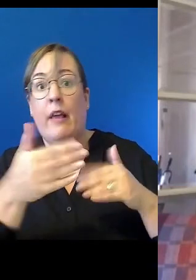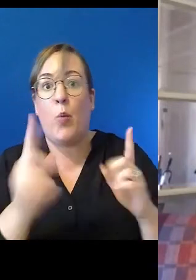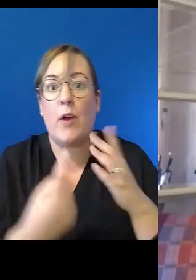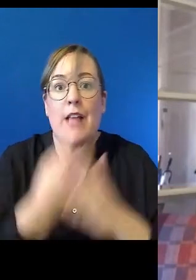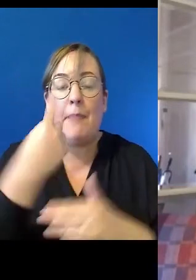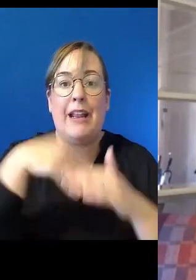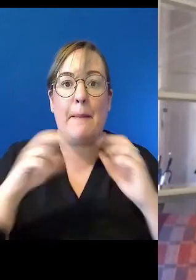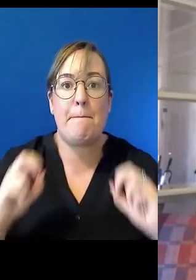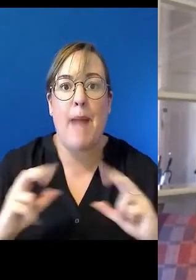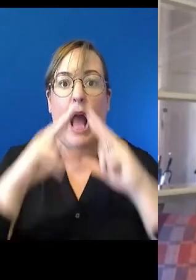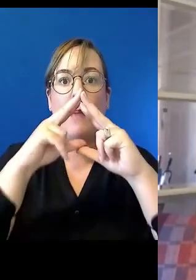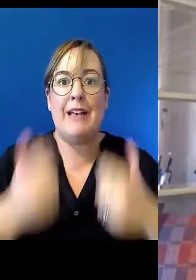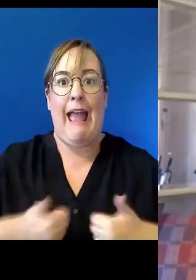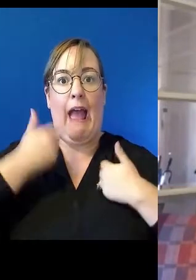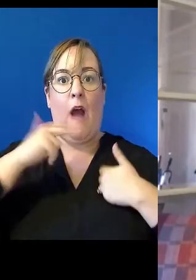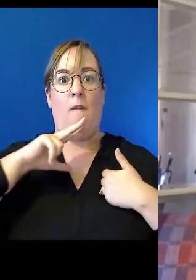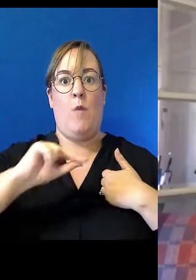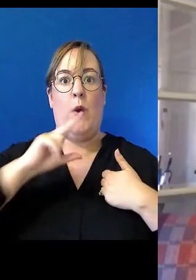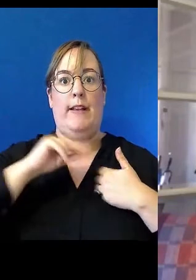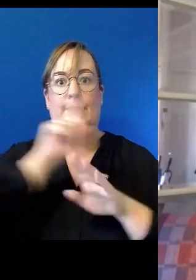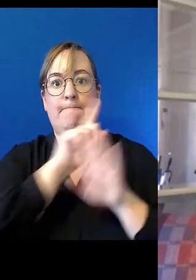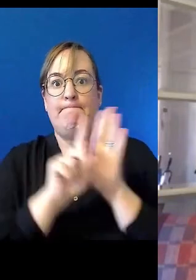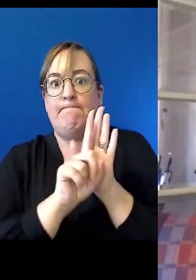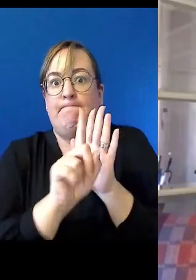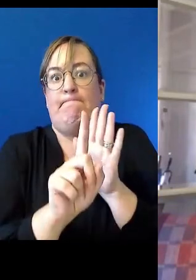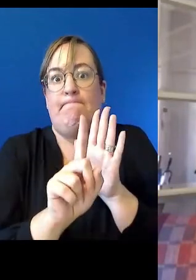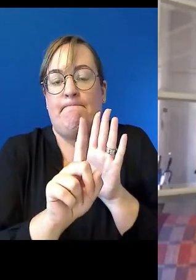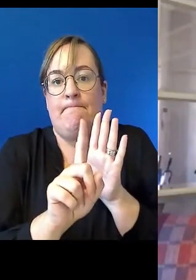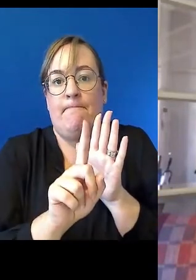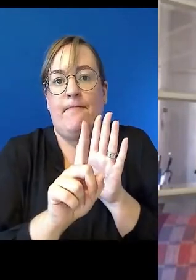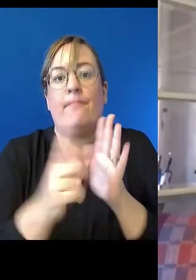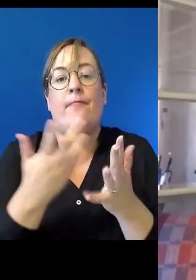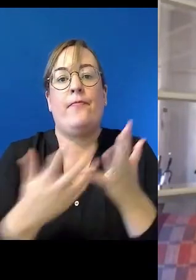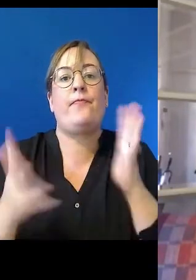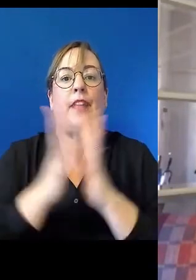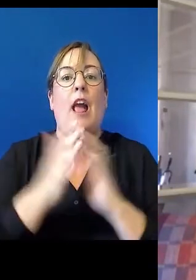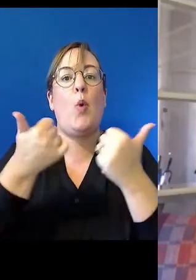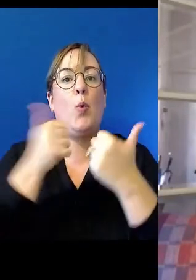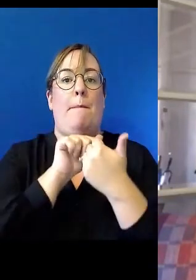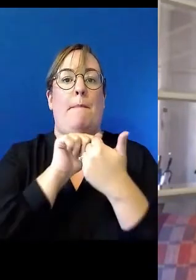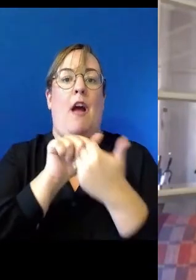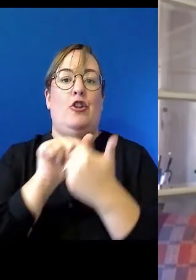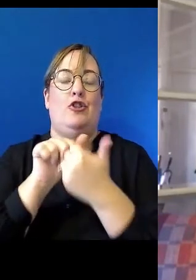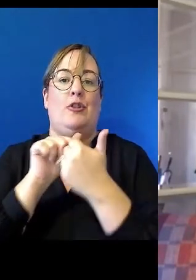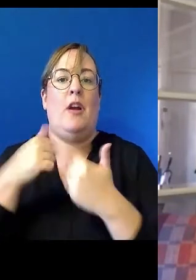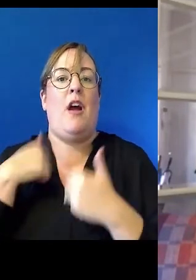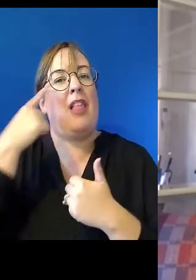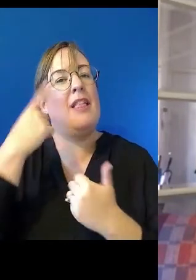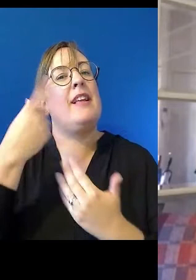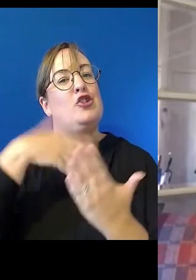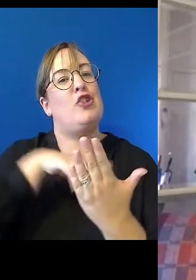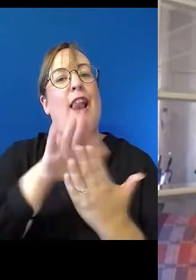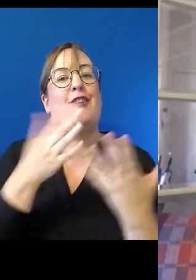and, and that is going to really require a new partnership. And so I think that's going to be the challenge. So we've seen